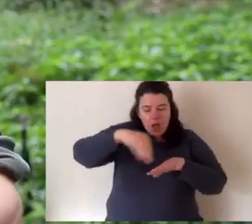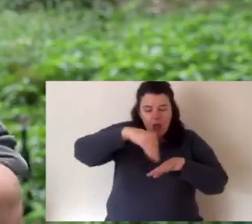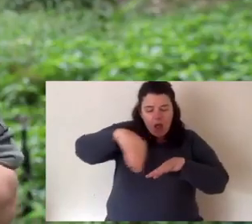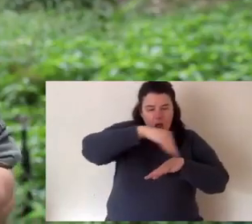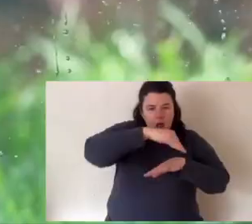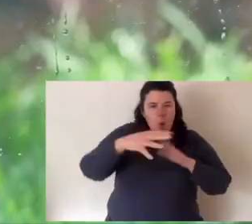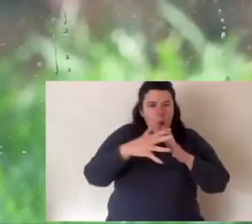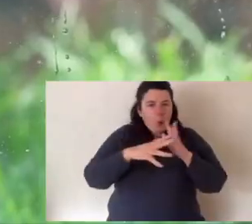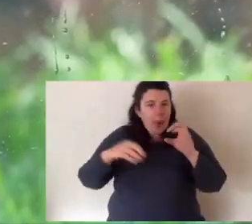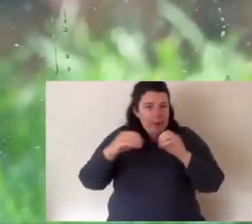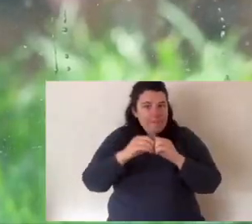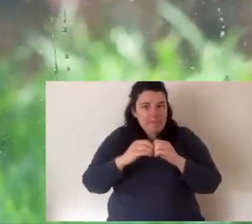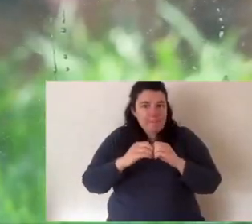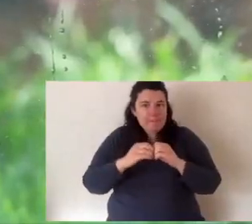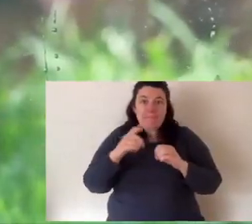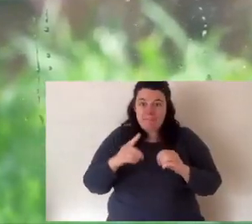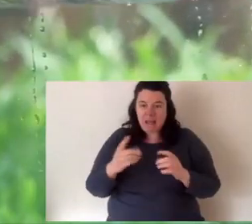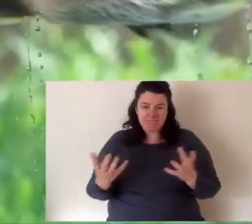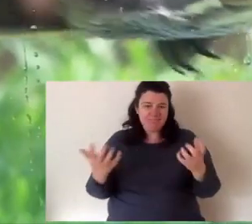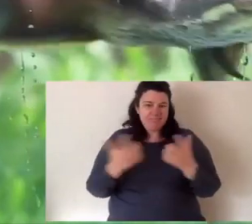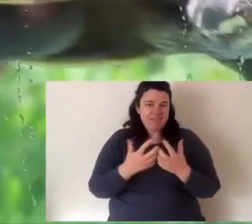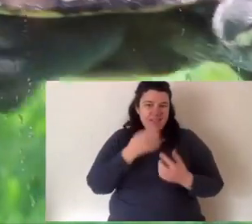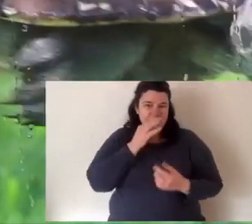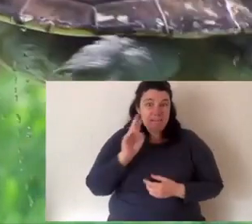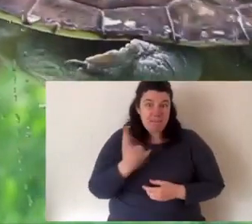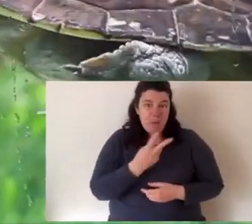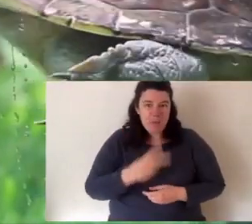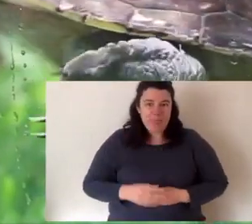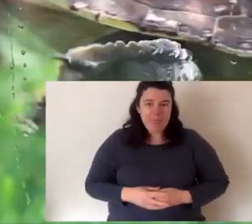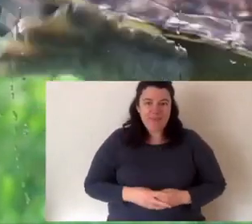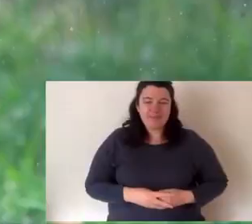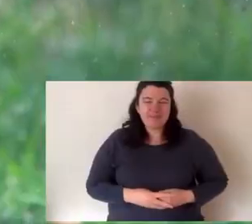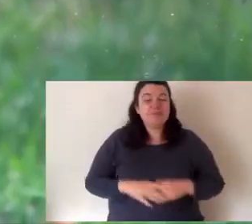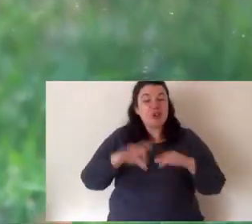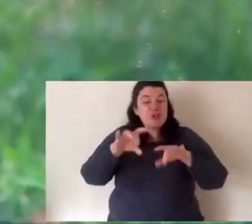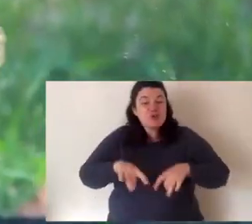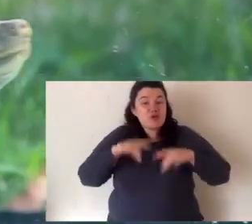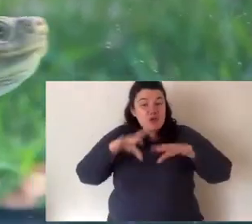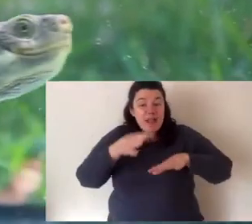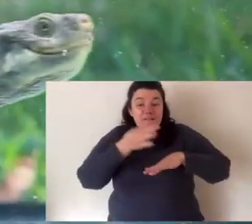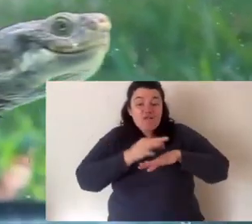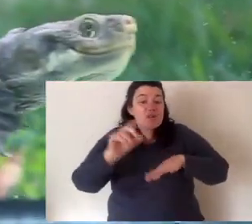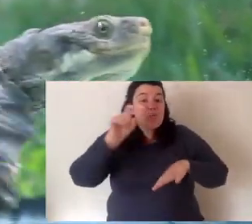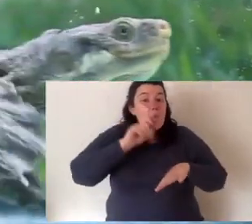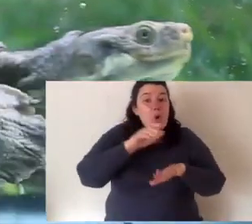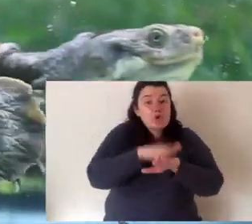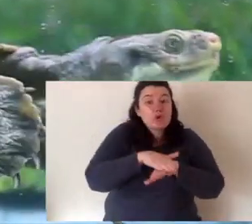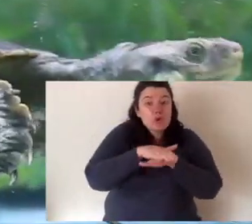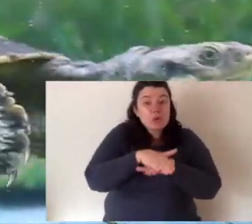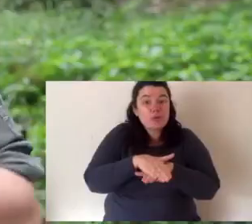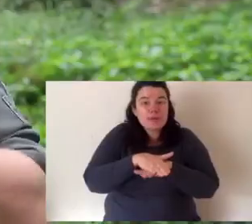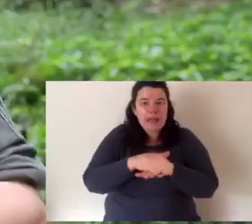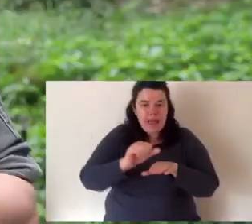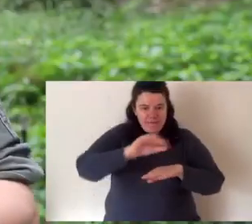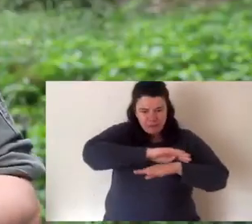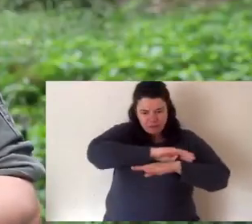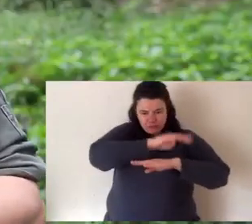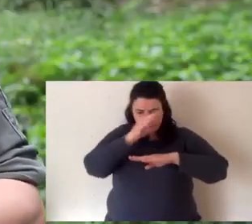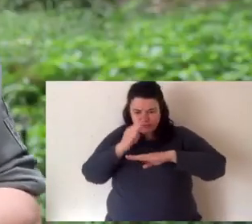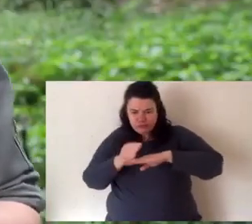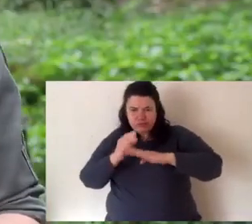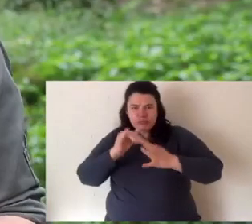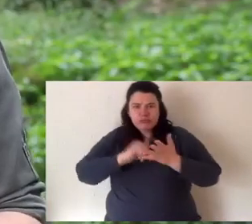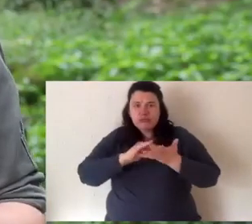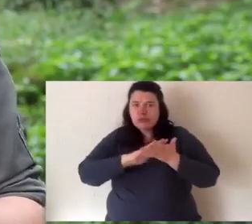turtles. Australian freshwater turtles, like all turtles, they have a shell, a protective shell. And you think one of their predators